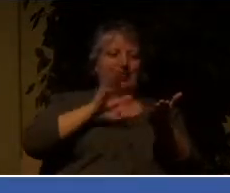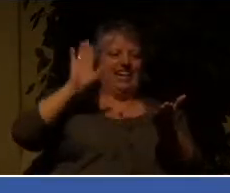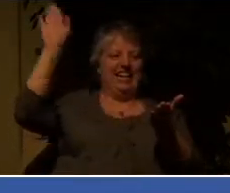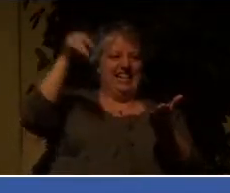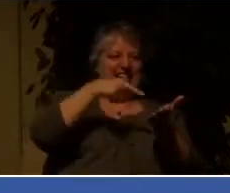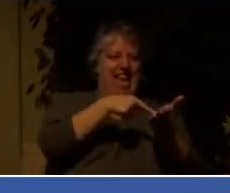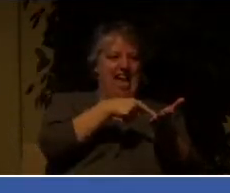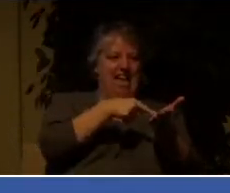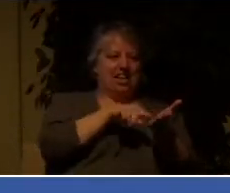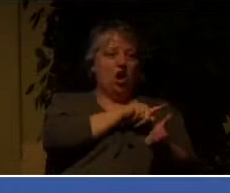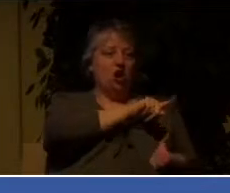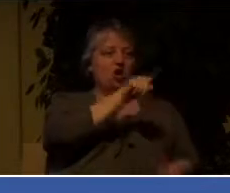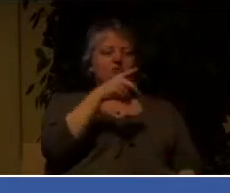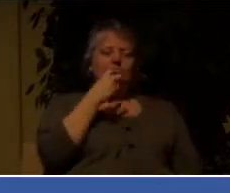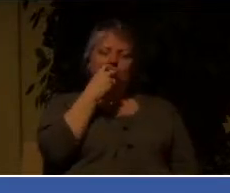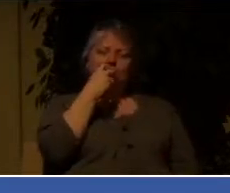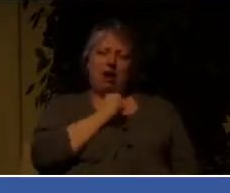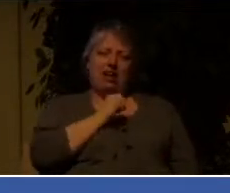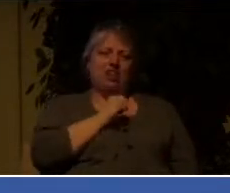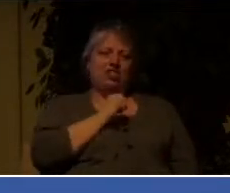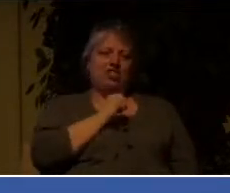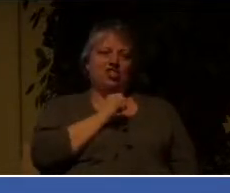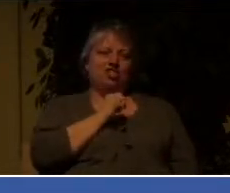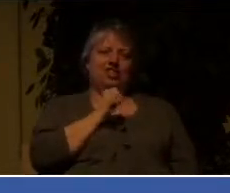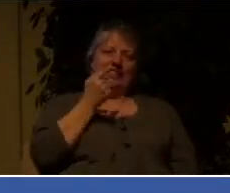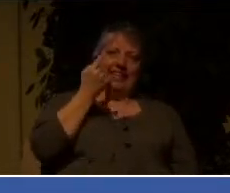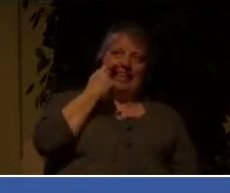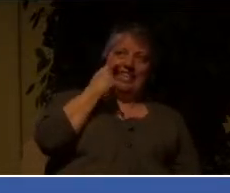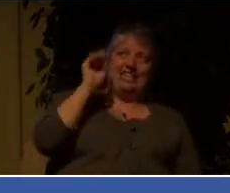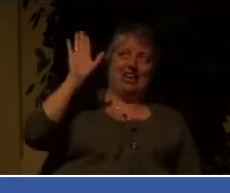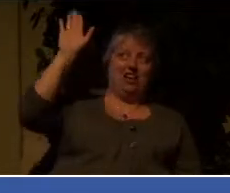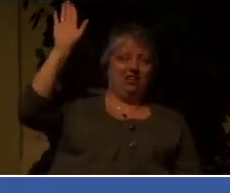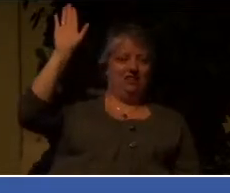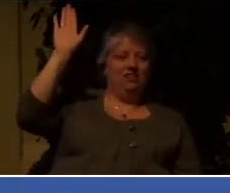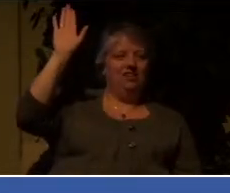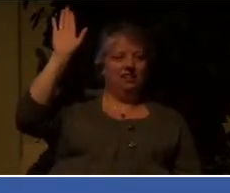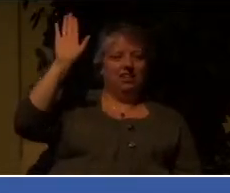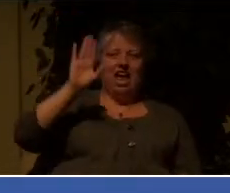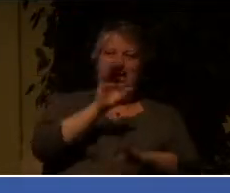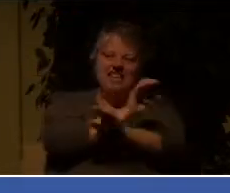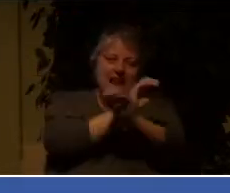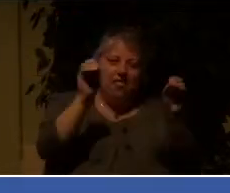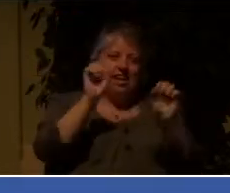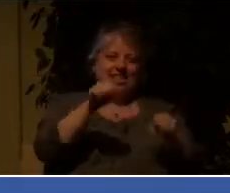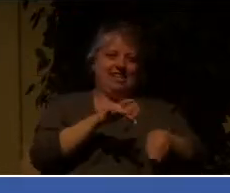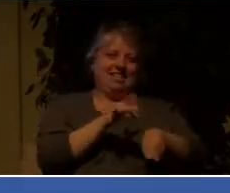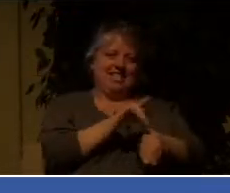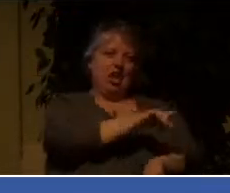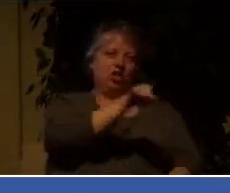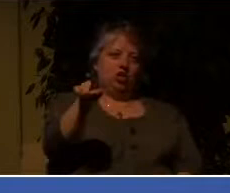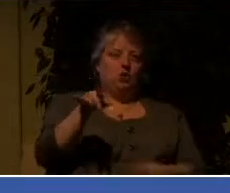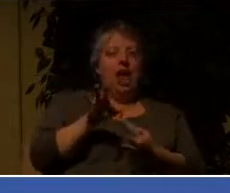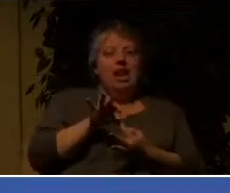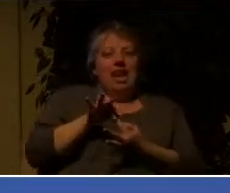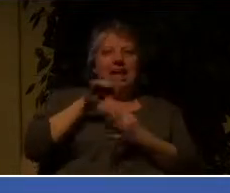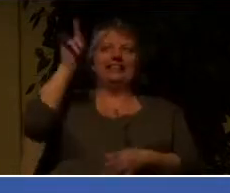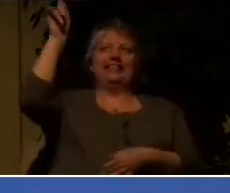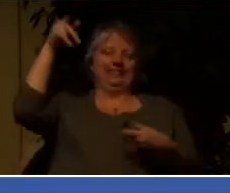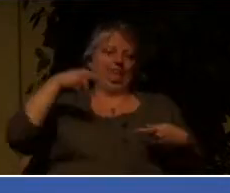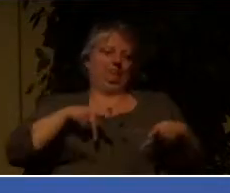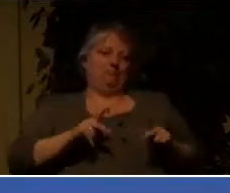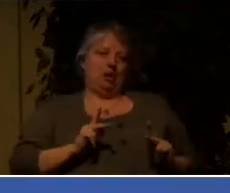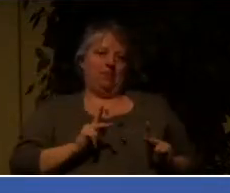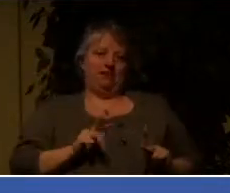nothing and nobody can touch you unless he wills. That is who God